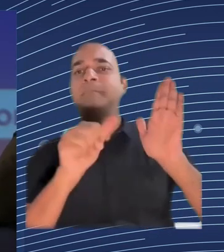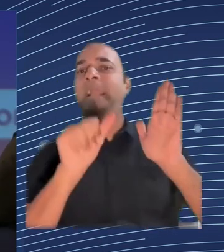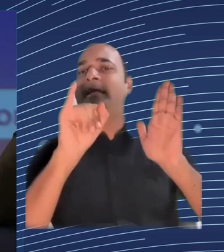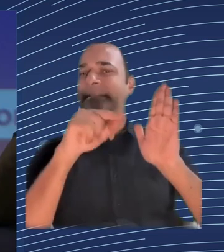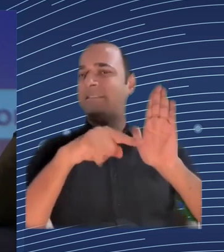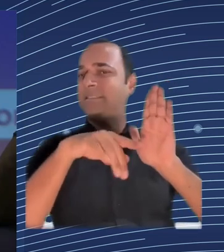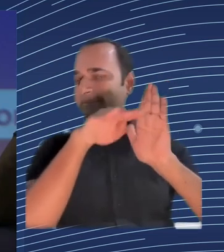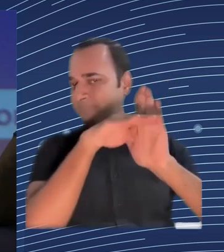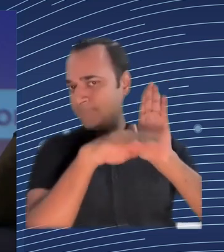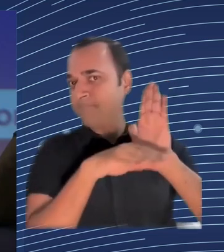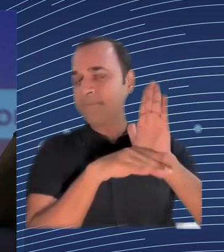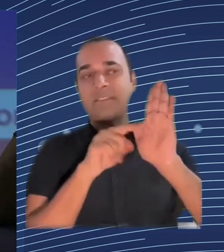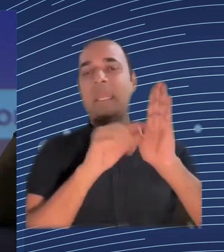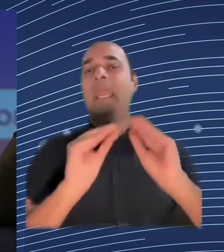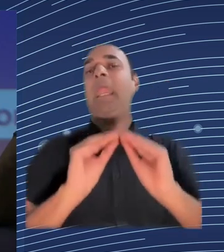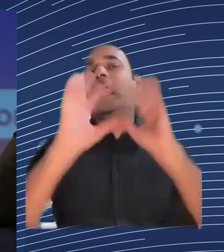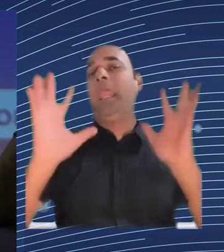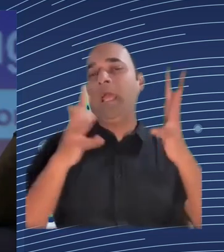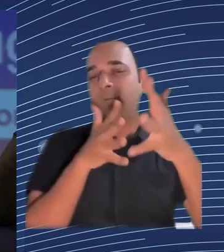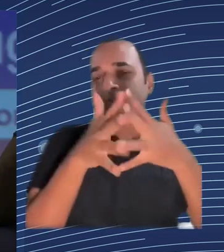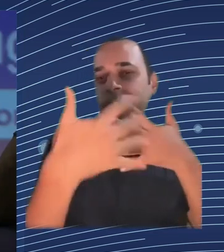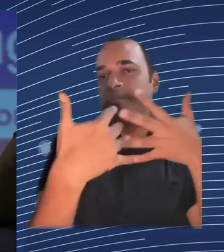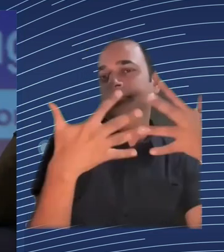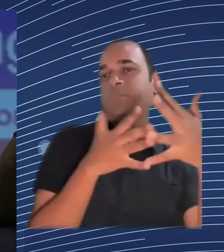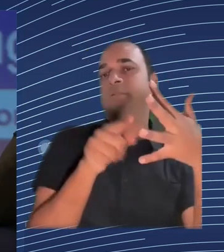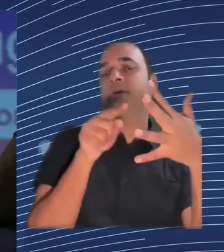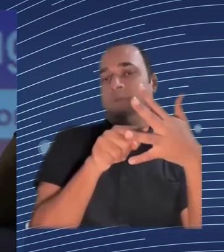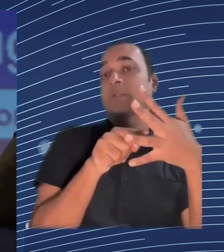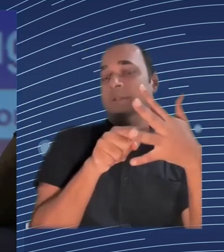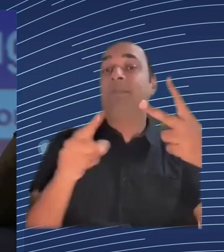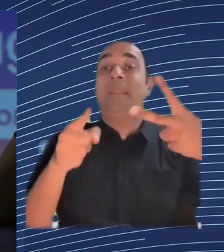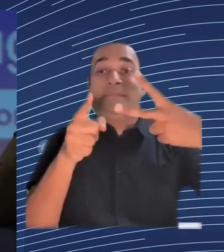upskilling and re-skilling is now just standard within IBM as it should be